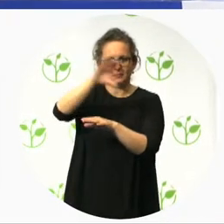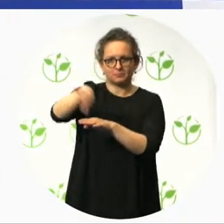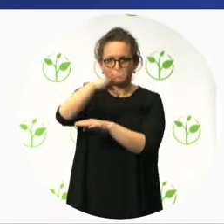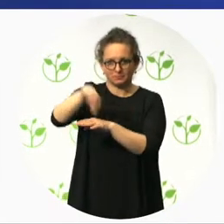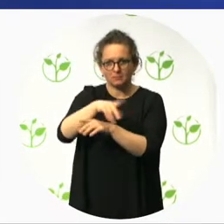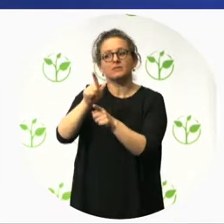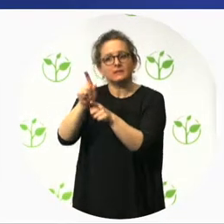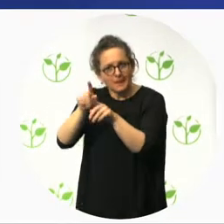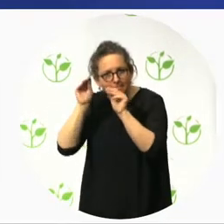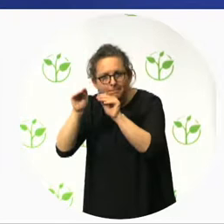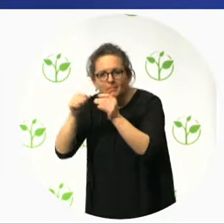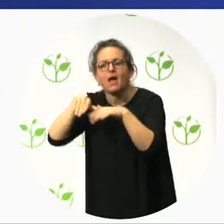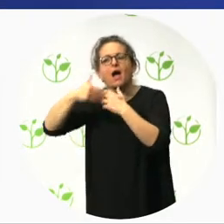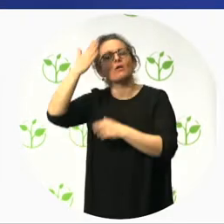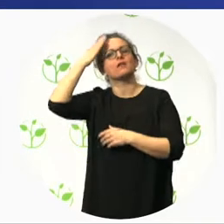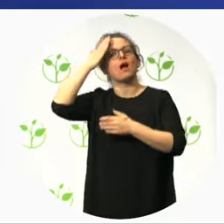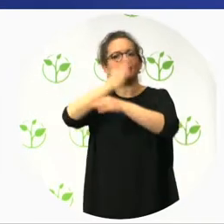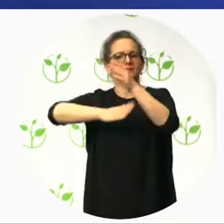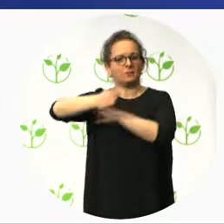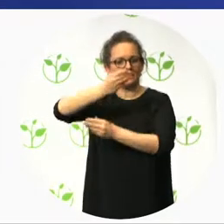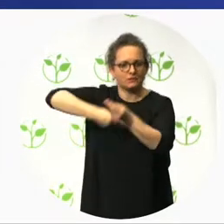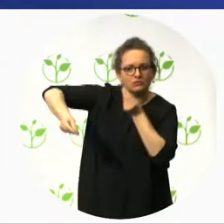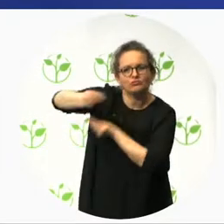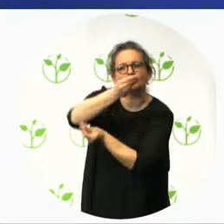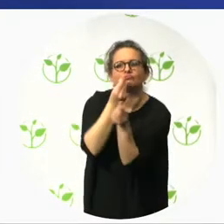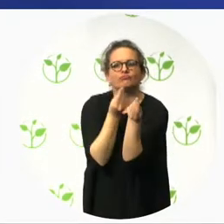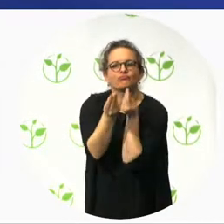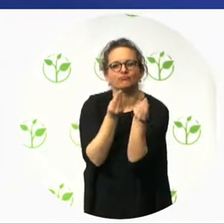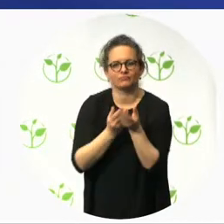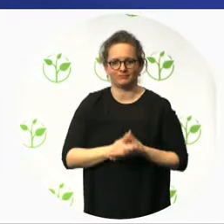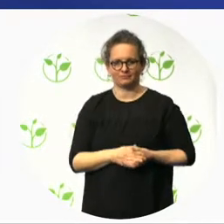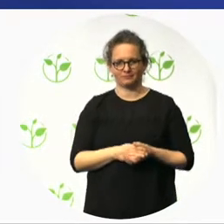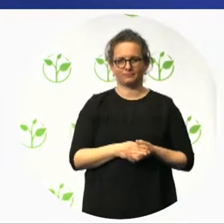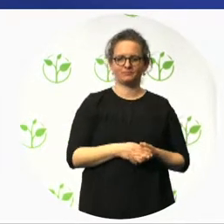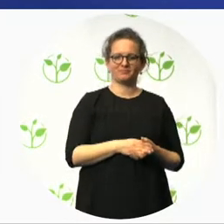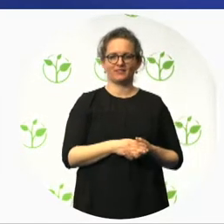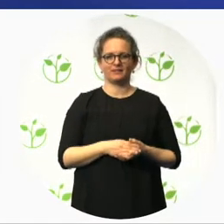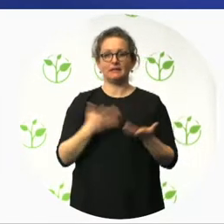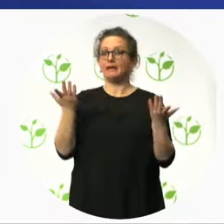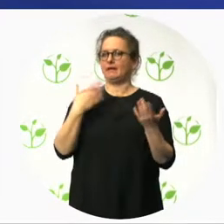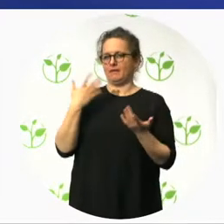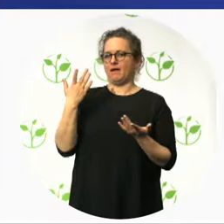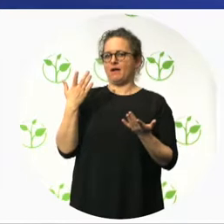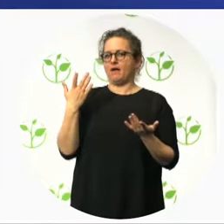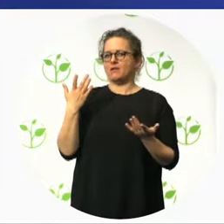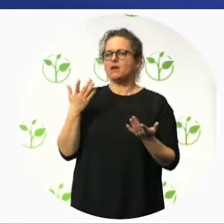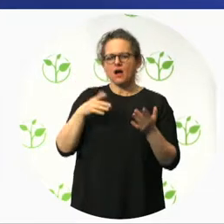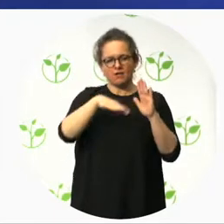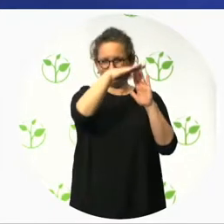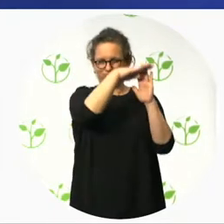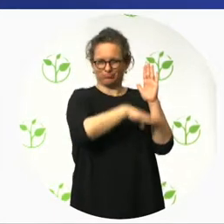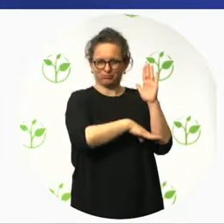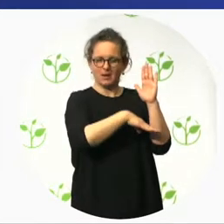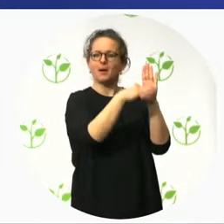This is an example, also a screenshot. This is an example for a checklist for parking